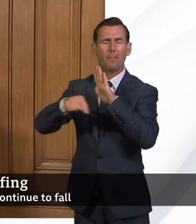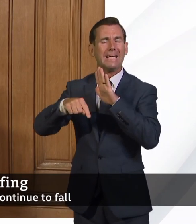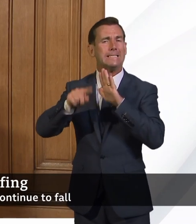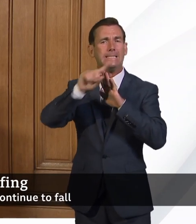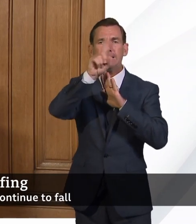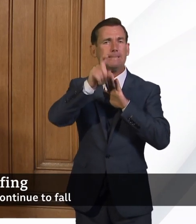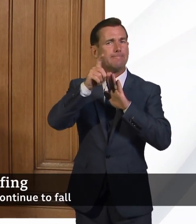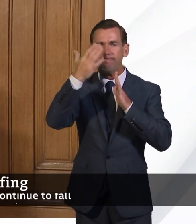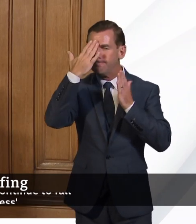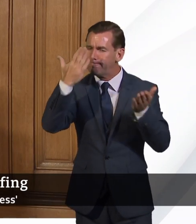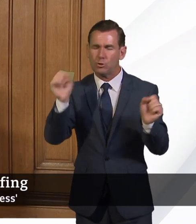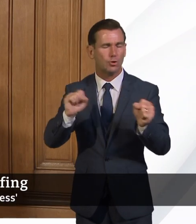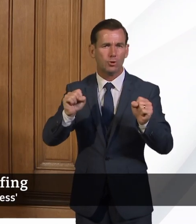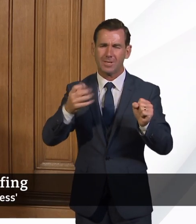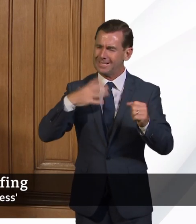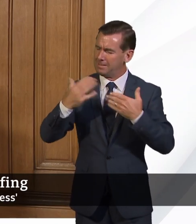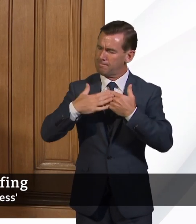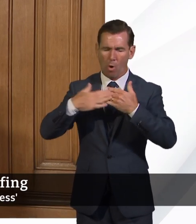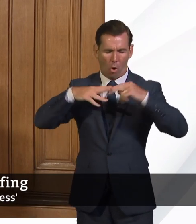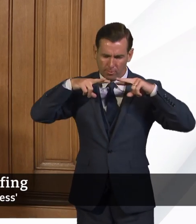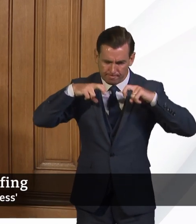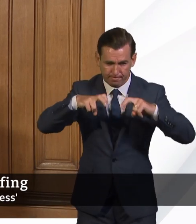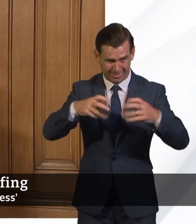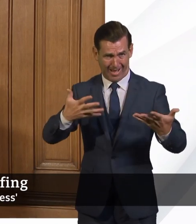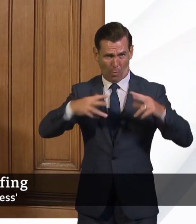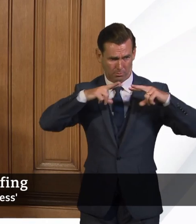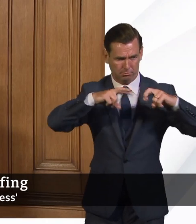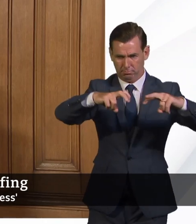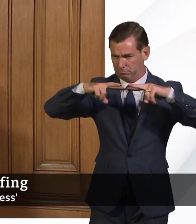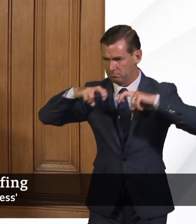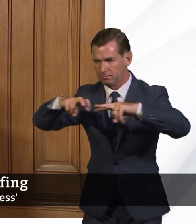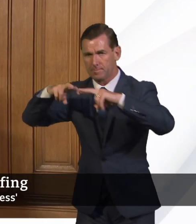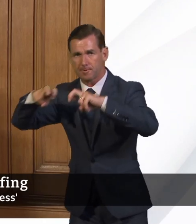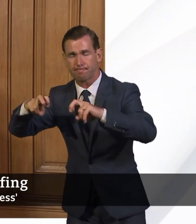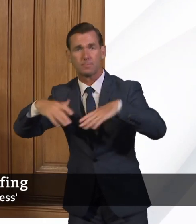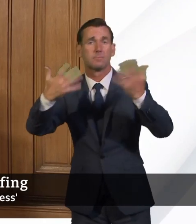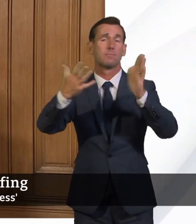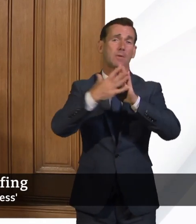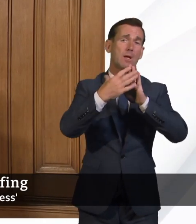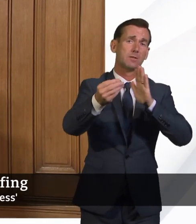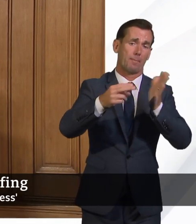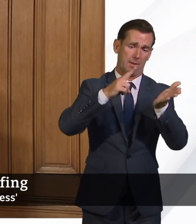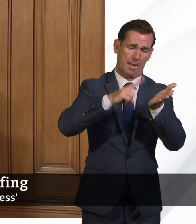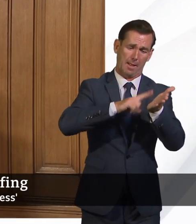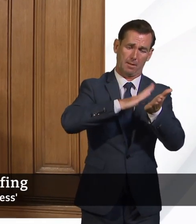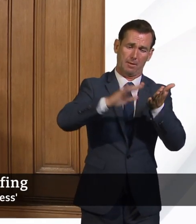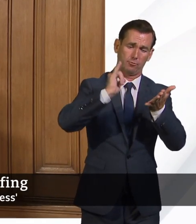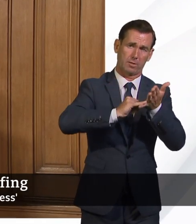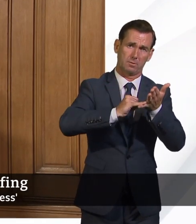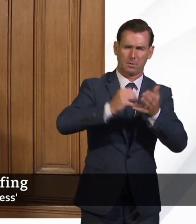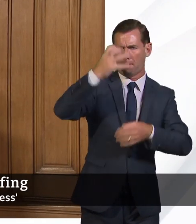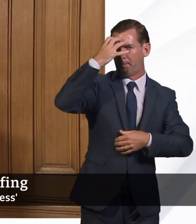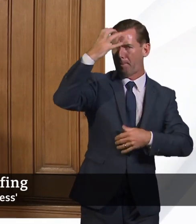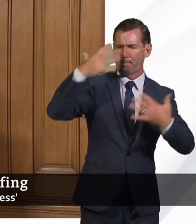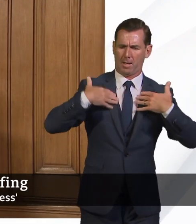time that really tell us the answer to that question, but those studies are underway. For example, in the health service in the NHS, Public Health